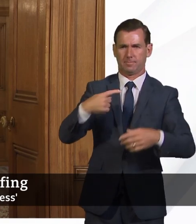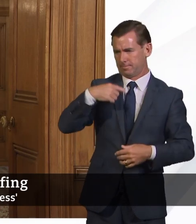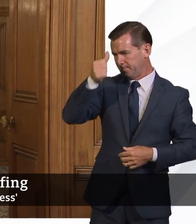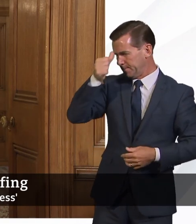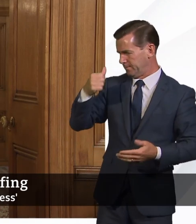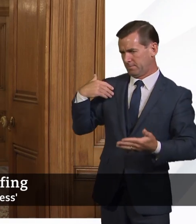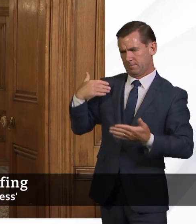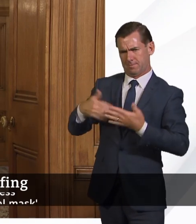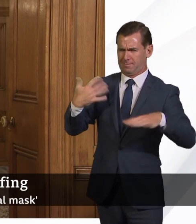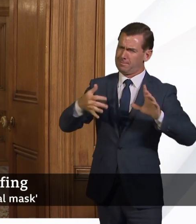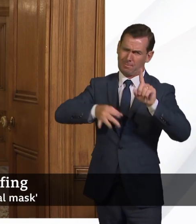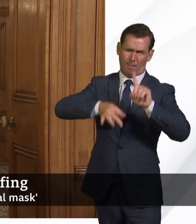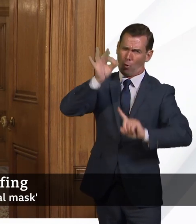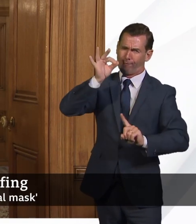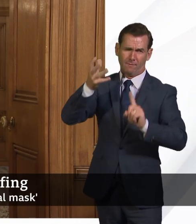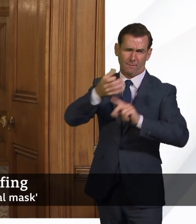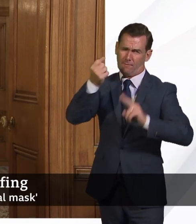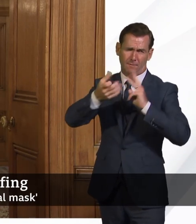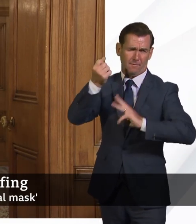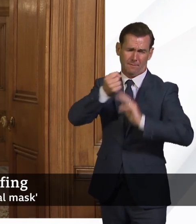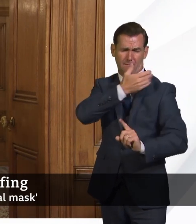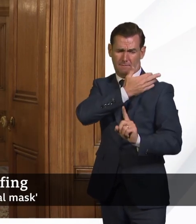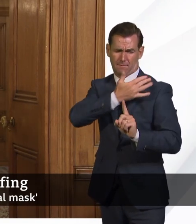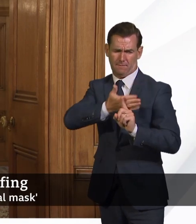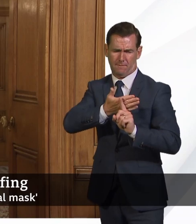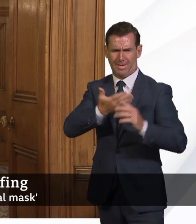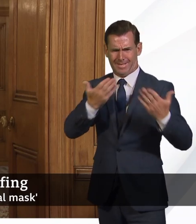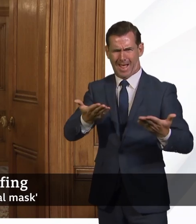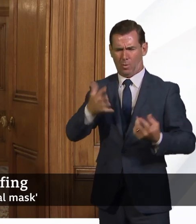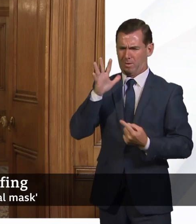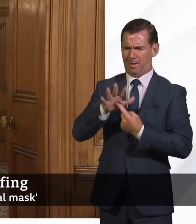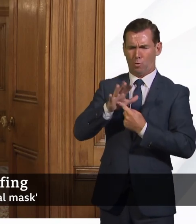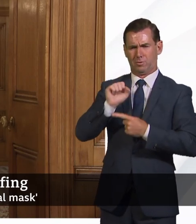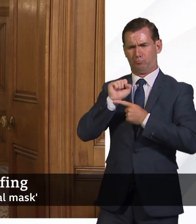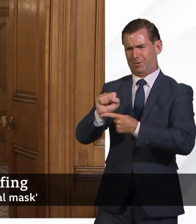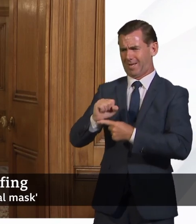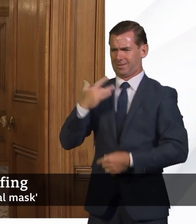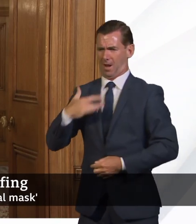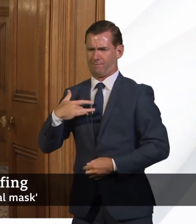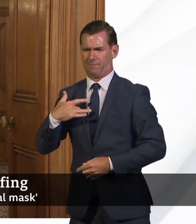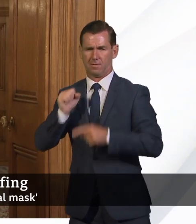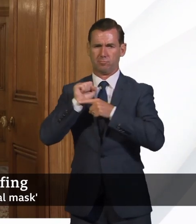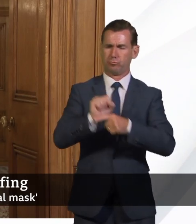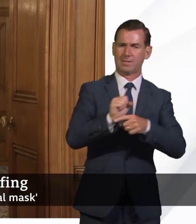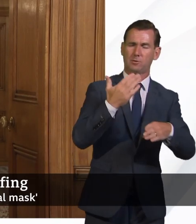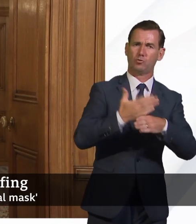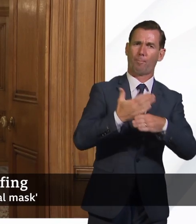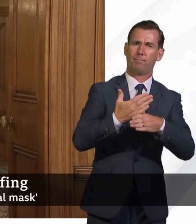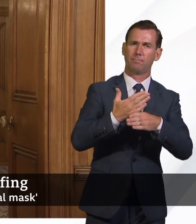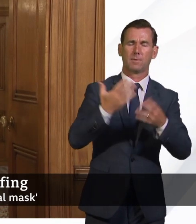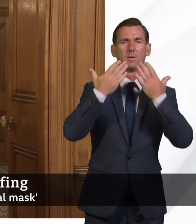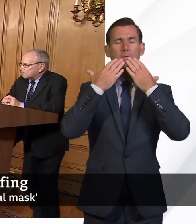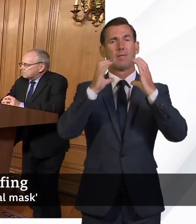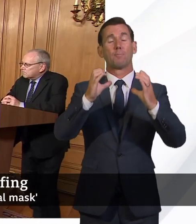As we move towards recovery, let's protect lives as well as livelihoods. Thank you very much.